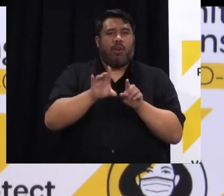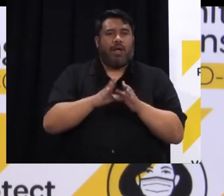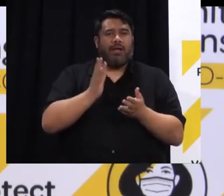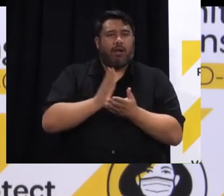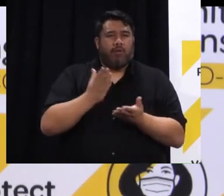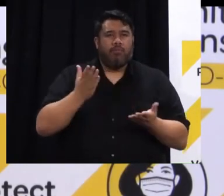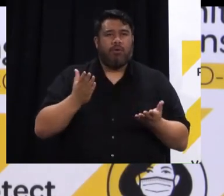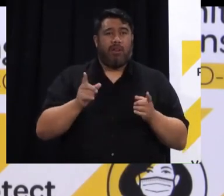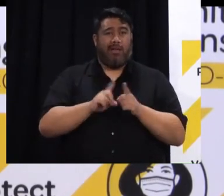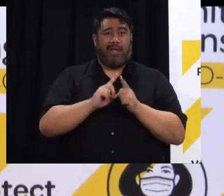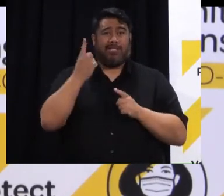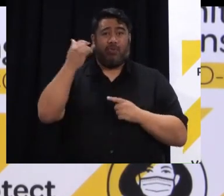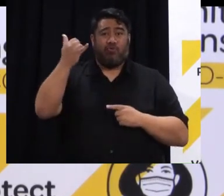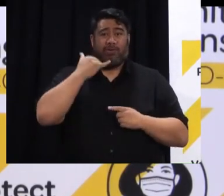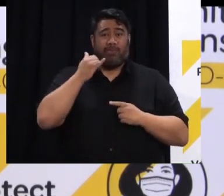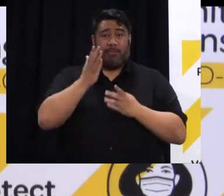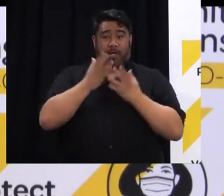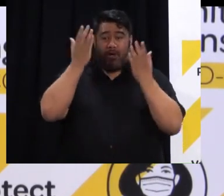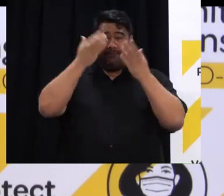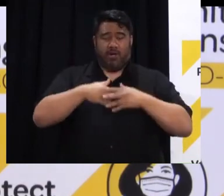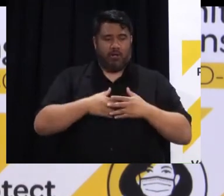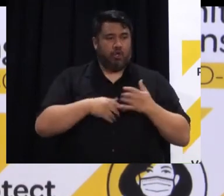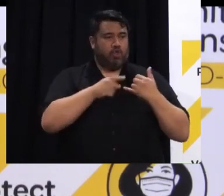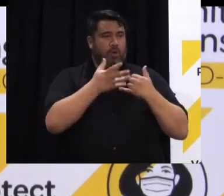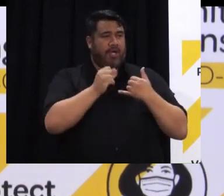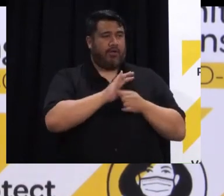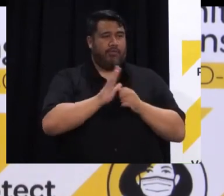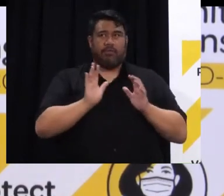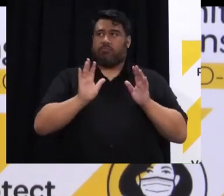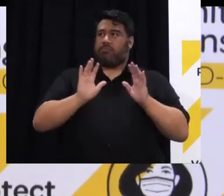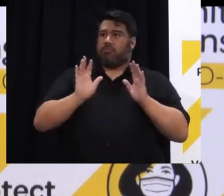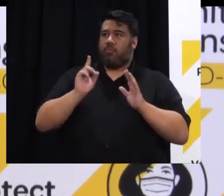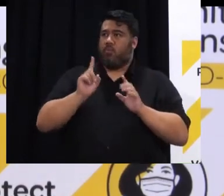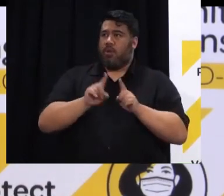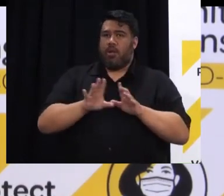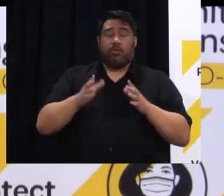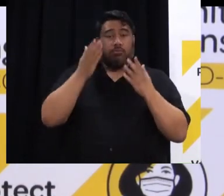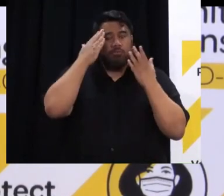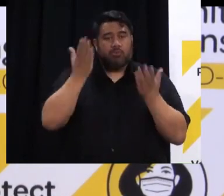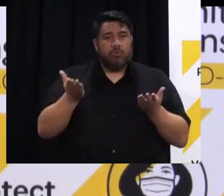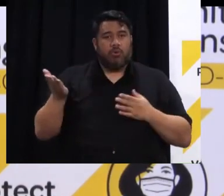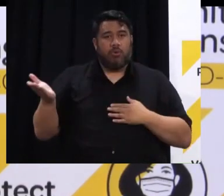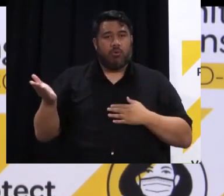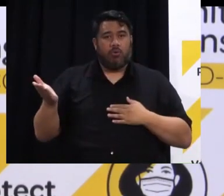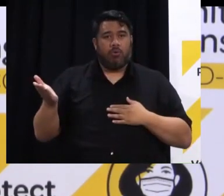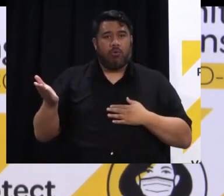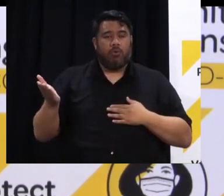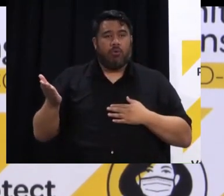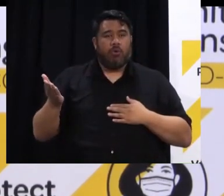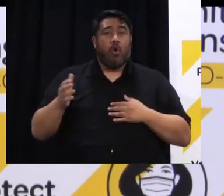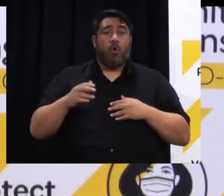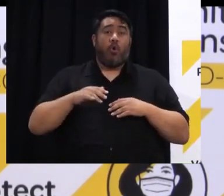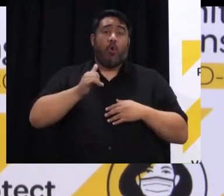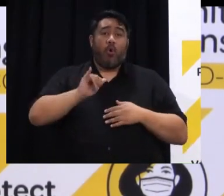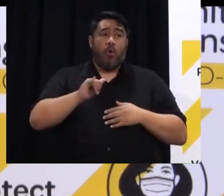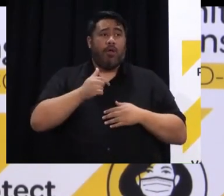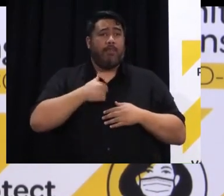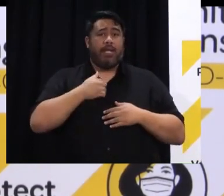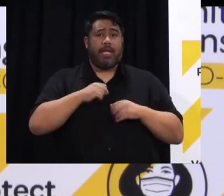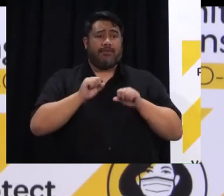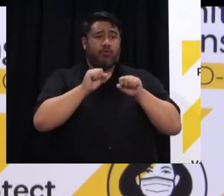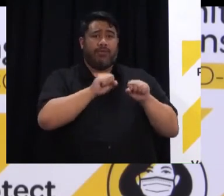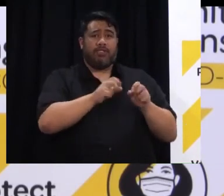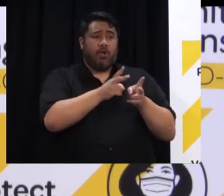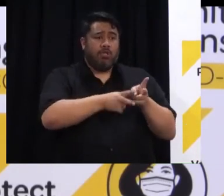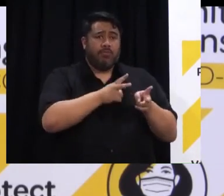call to tell you that you have COVID and I'm sure the fear that that creates in people I haven't had to stand alongside a hospital bed